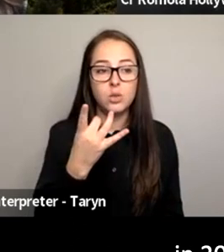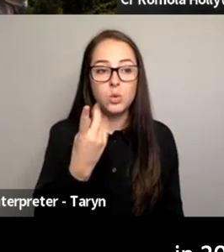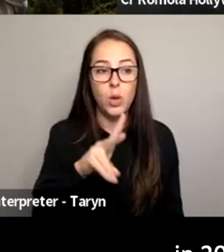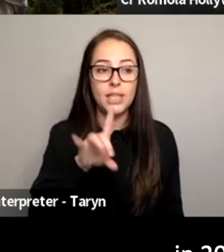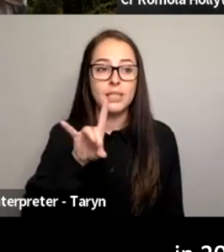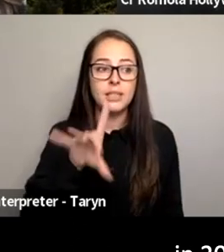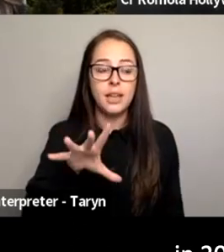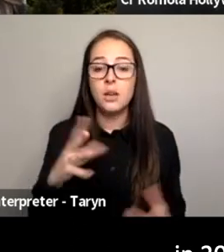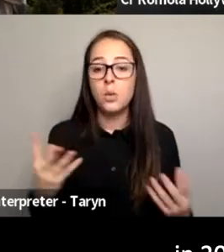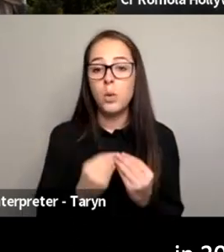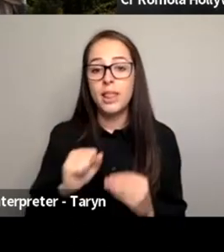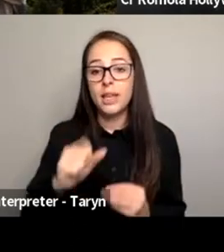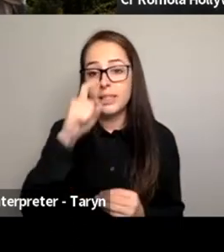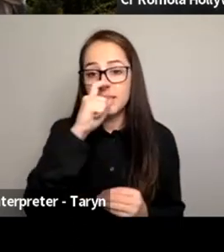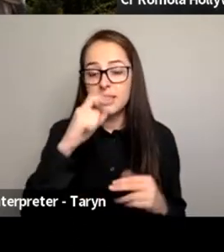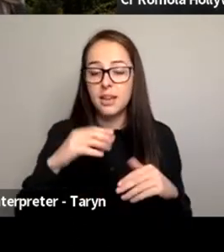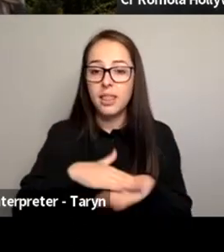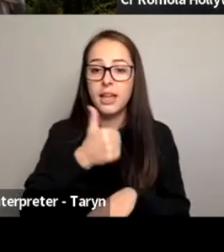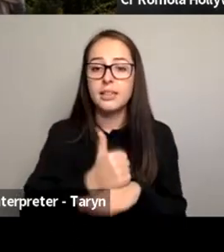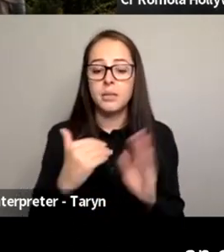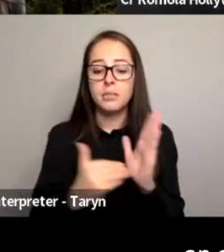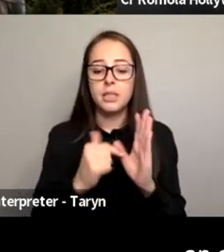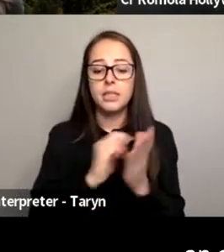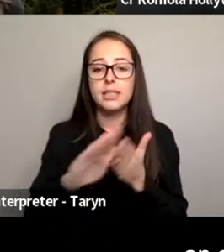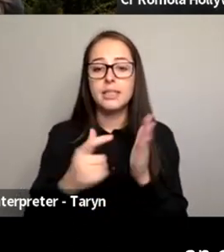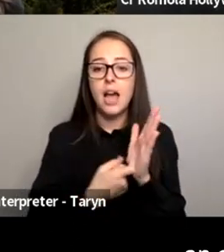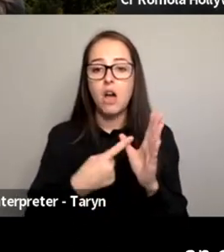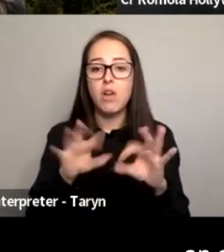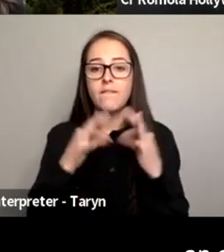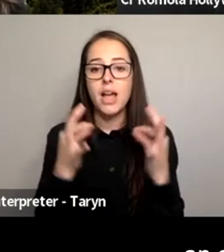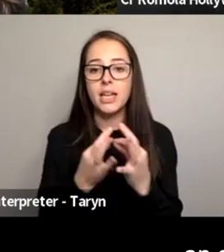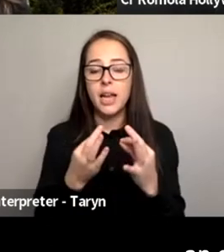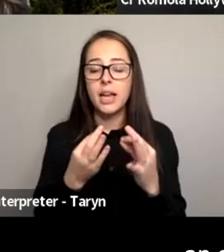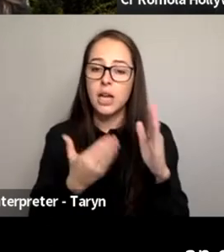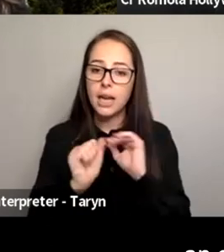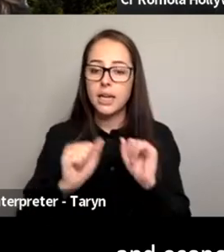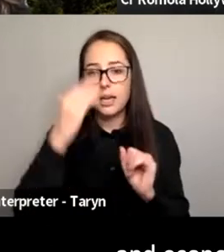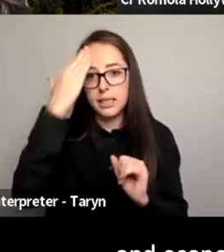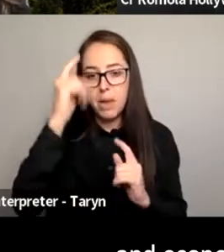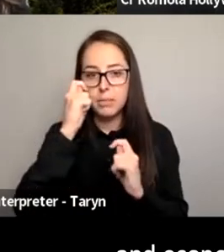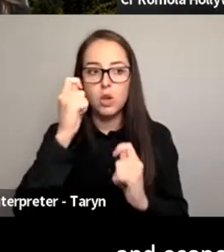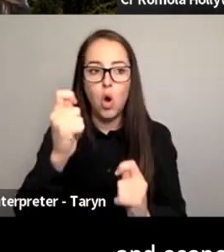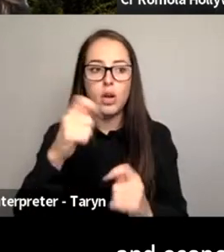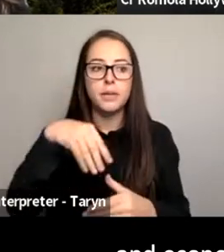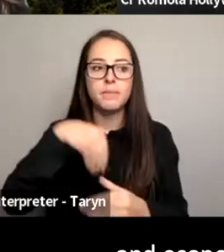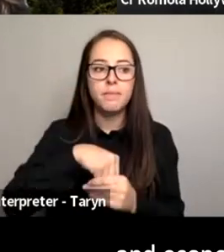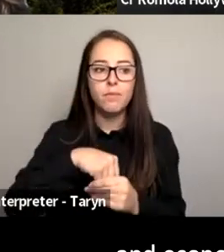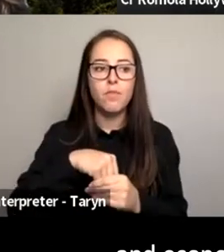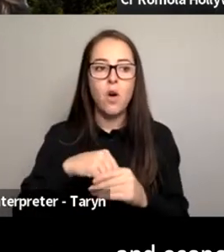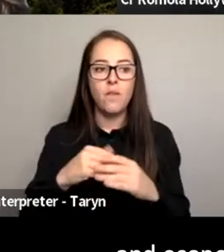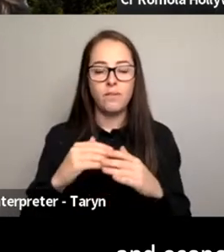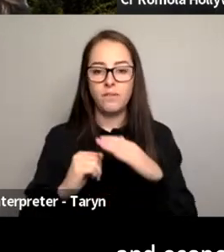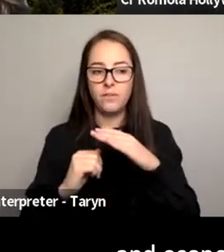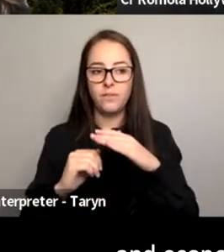Zara Foundation Australia in their mum's honour, an organisation that provides financial literacy and economic empowerment for women